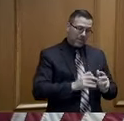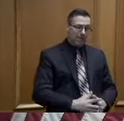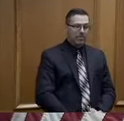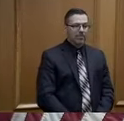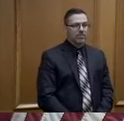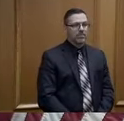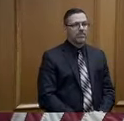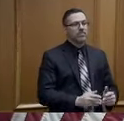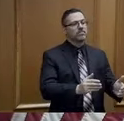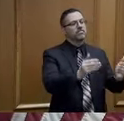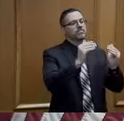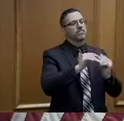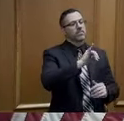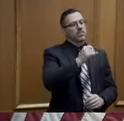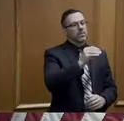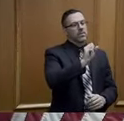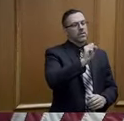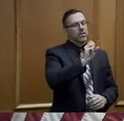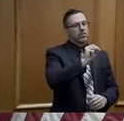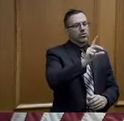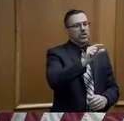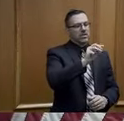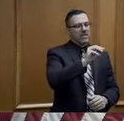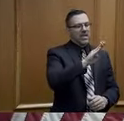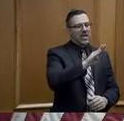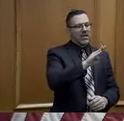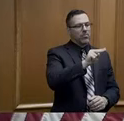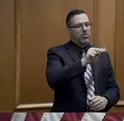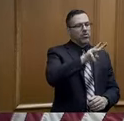Next we'll go to Jason Lamb with News Channel 5.